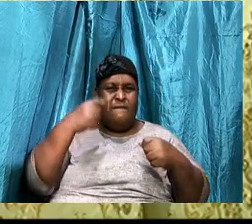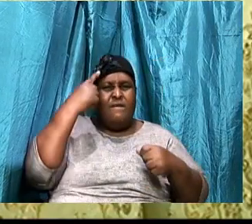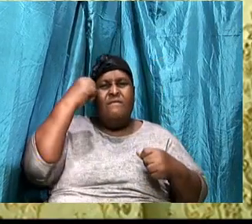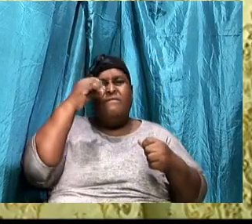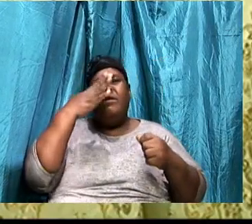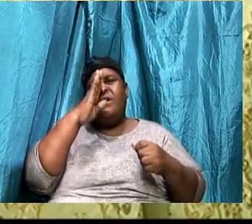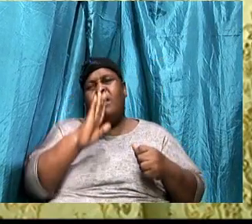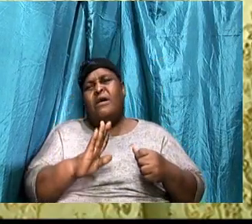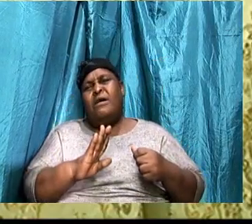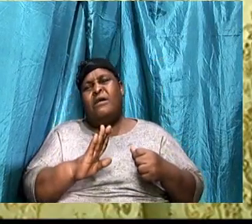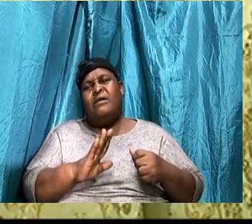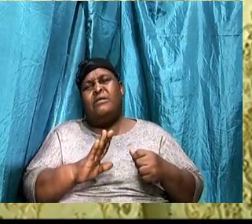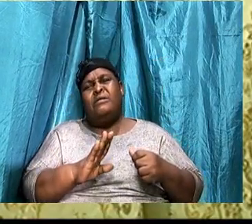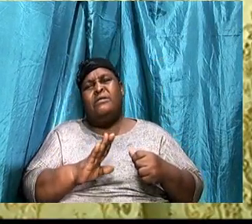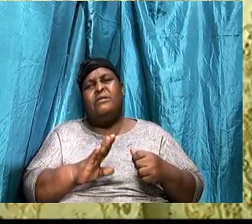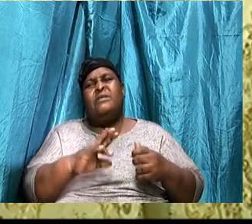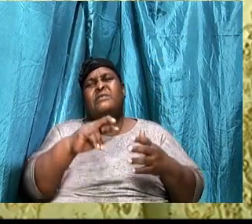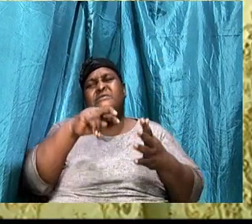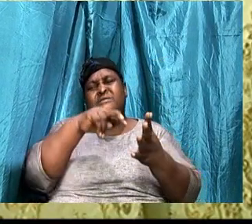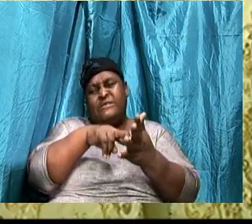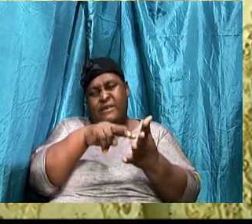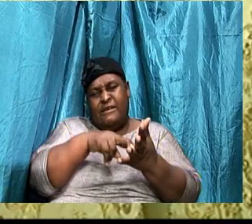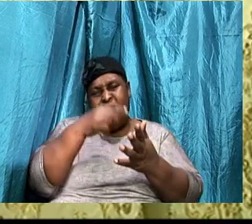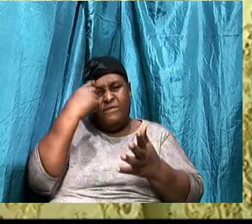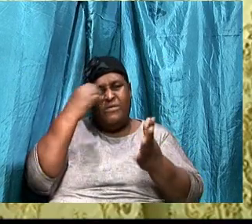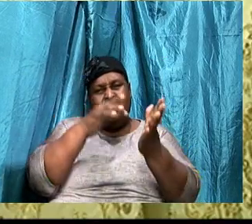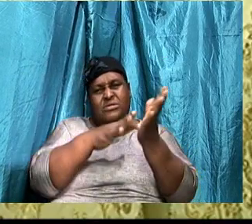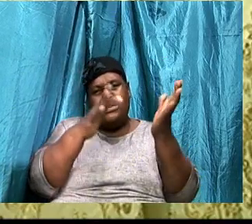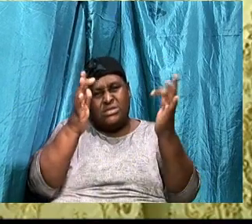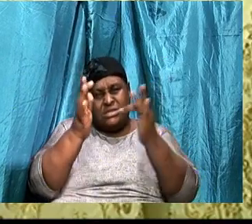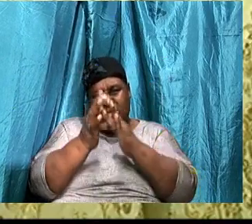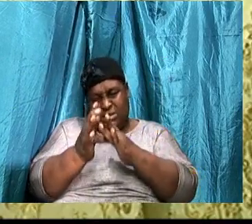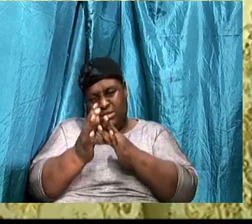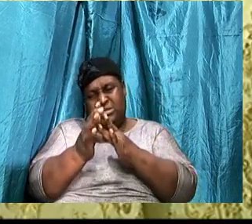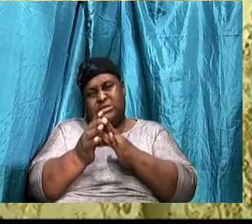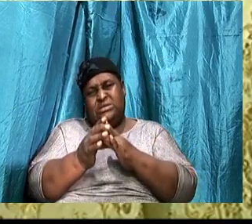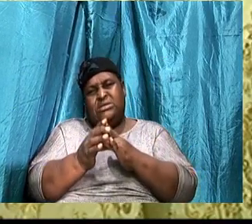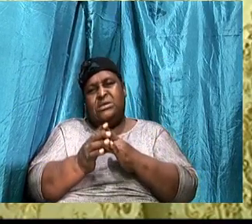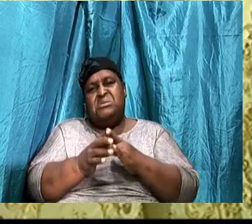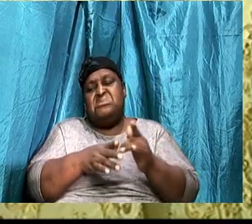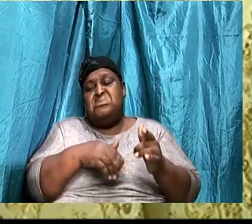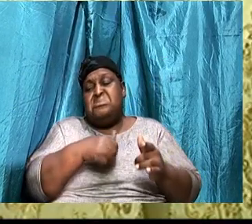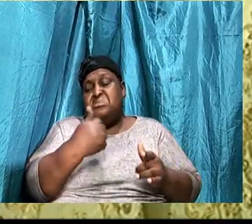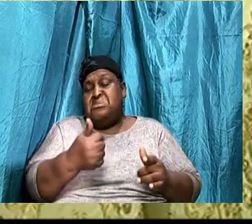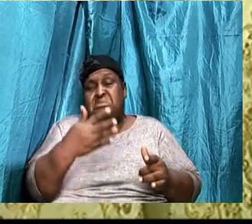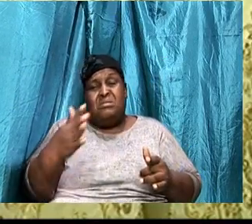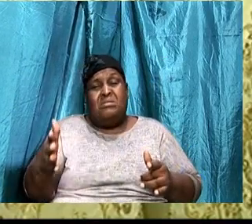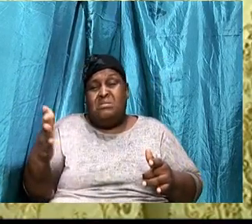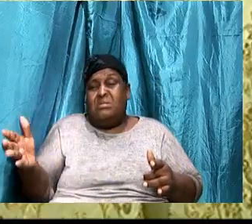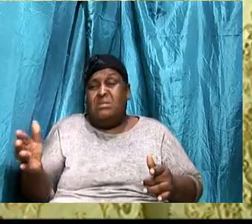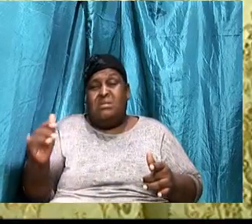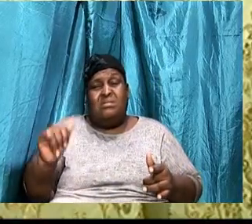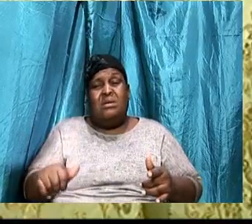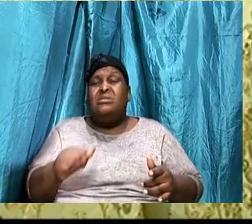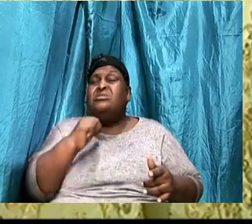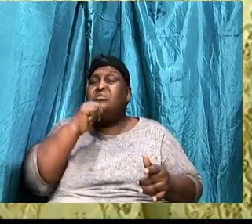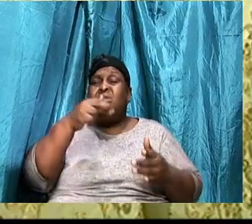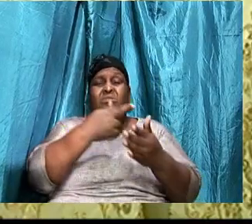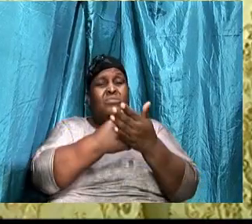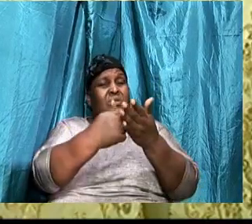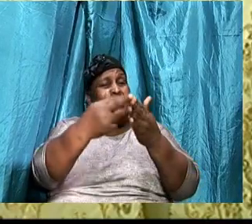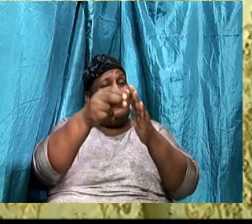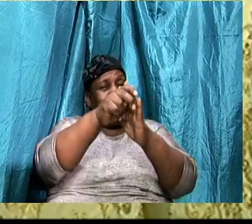a sound mind. Anything that is anti-holiness. You know that you have nothing to do with these things.